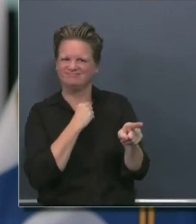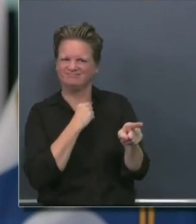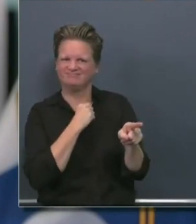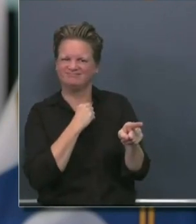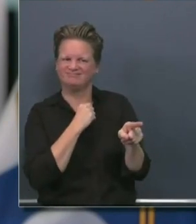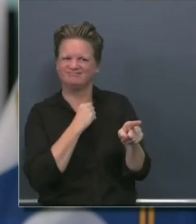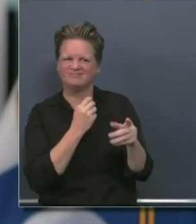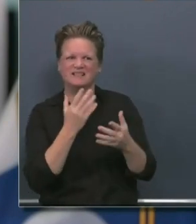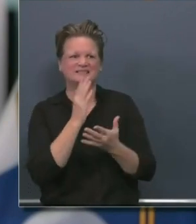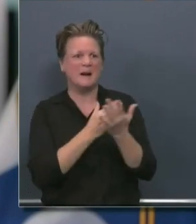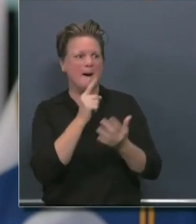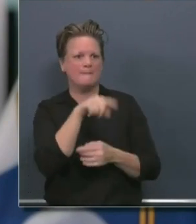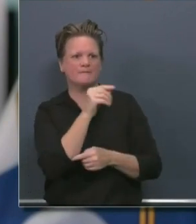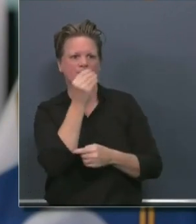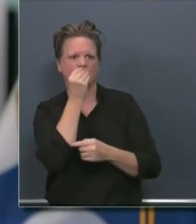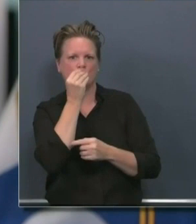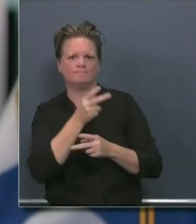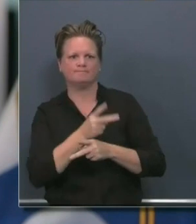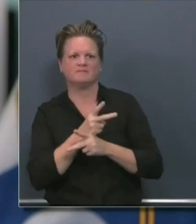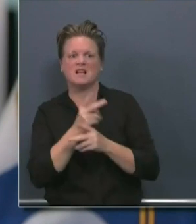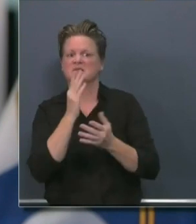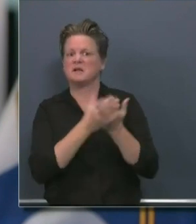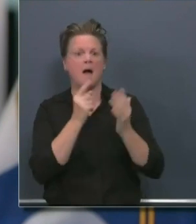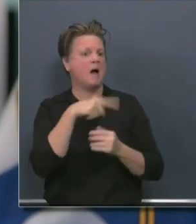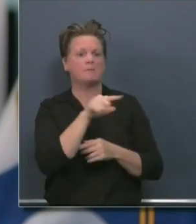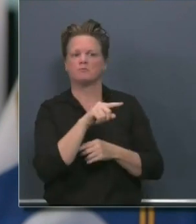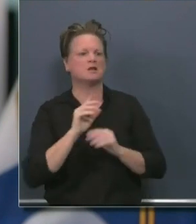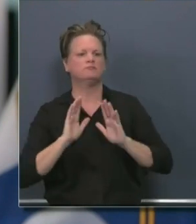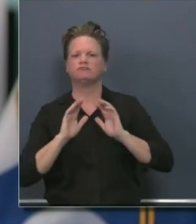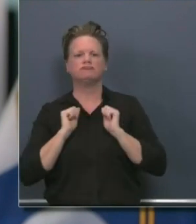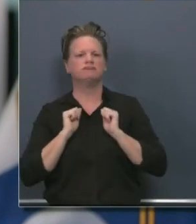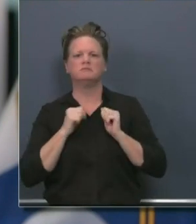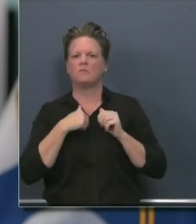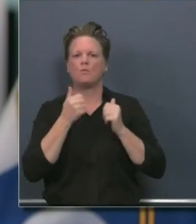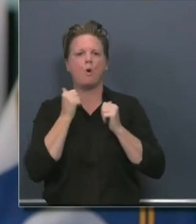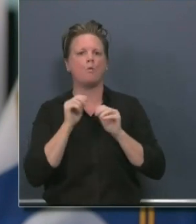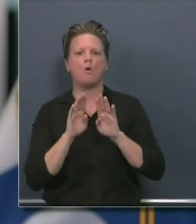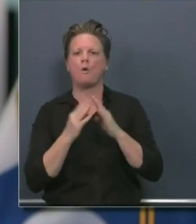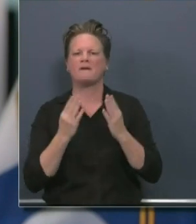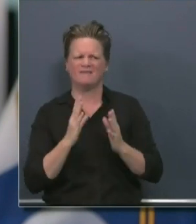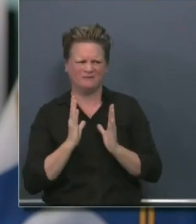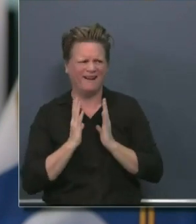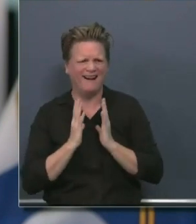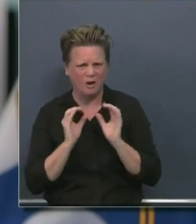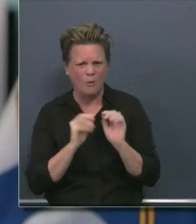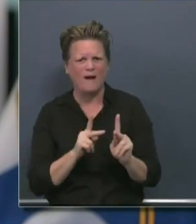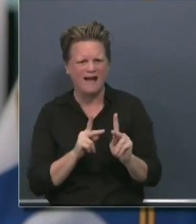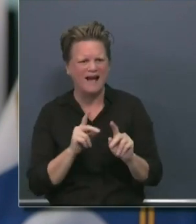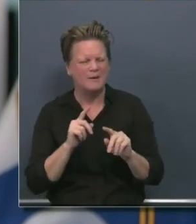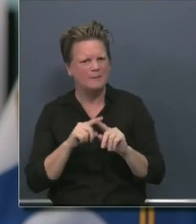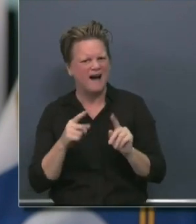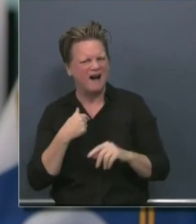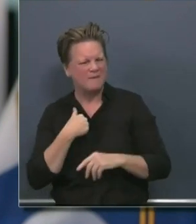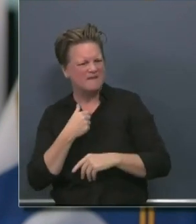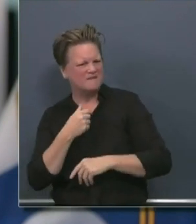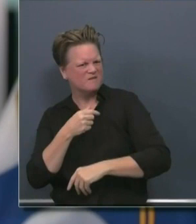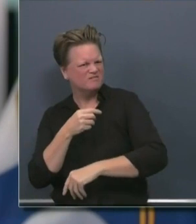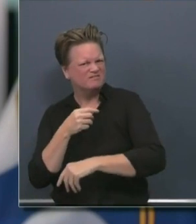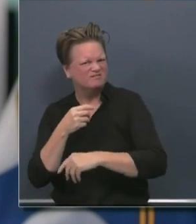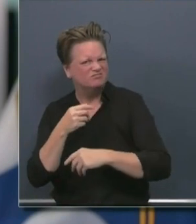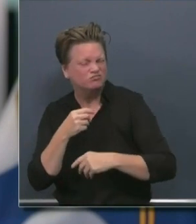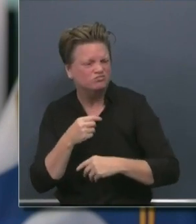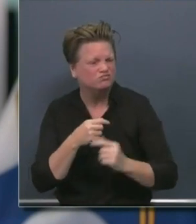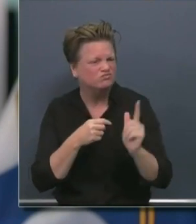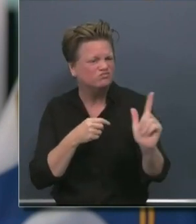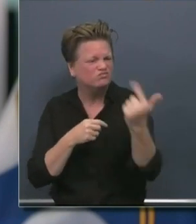uh, have reconsidered, uh, their opening. So it's not heavy fisted, uh, or heavy handed rather, uh, or closed fisted. Uh,